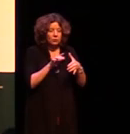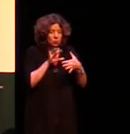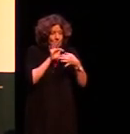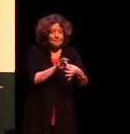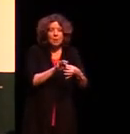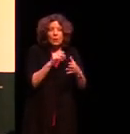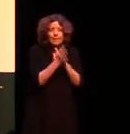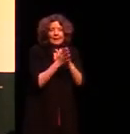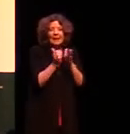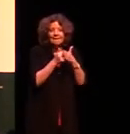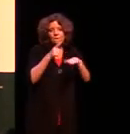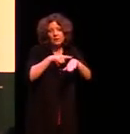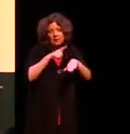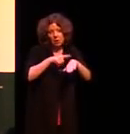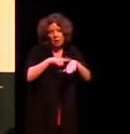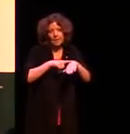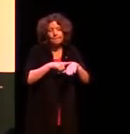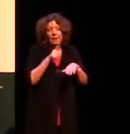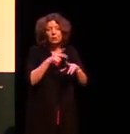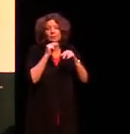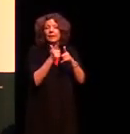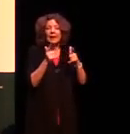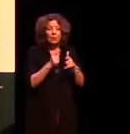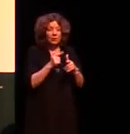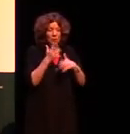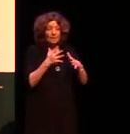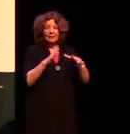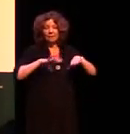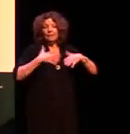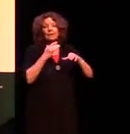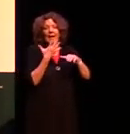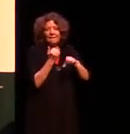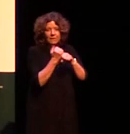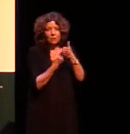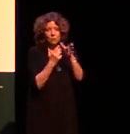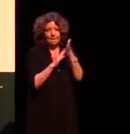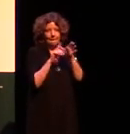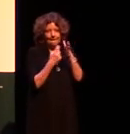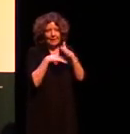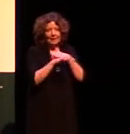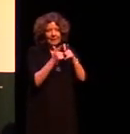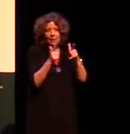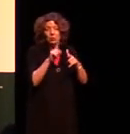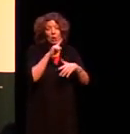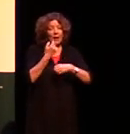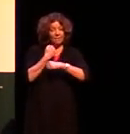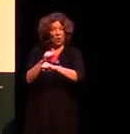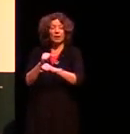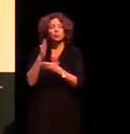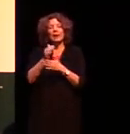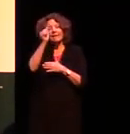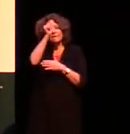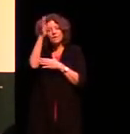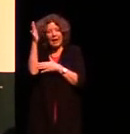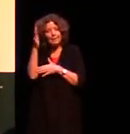every time you speak the language because it's in the grammar you can't avoid it so there's a well I was going to say famous quote I guess